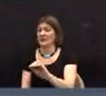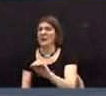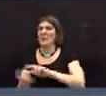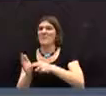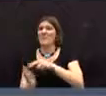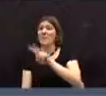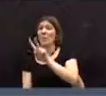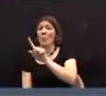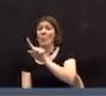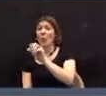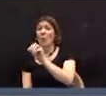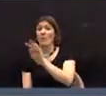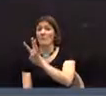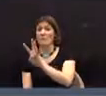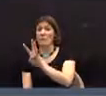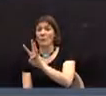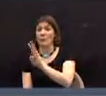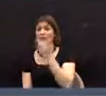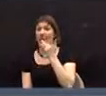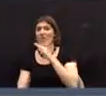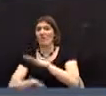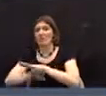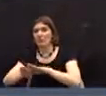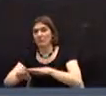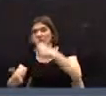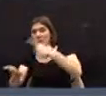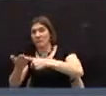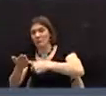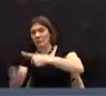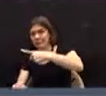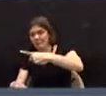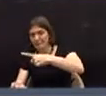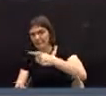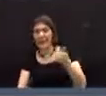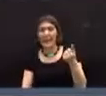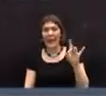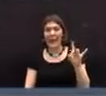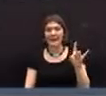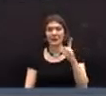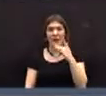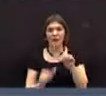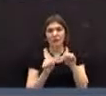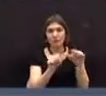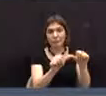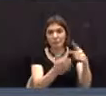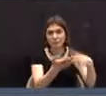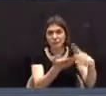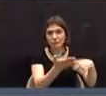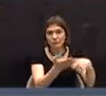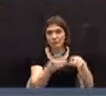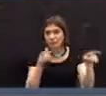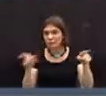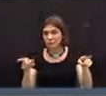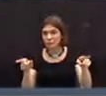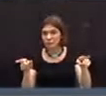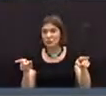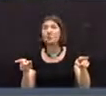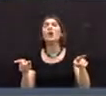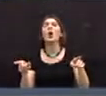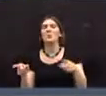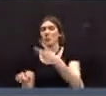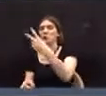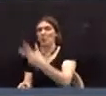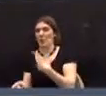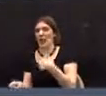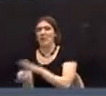104 in favor of suspending debate, 18 opposed, and you have attained the